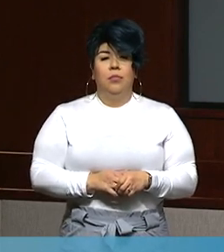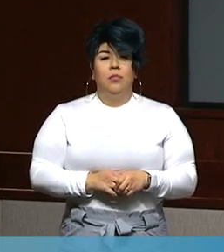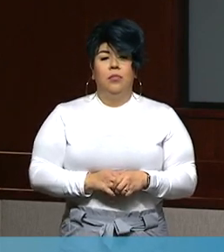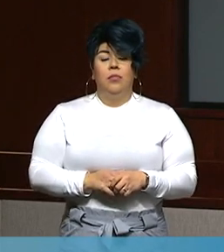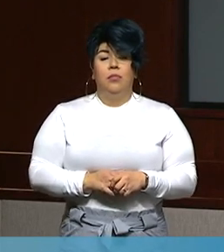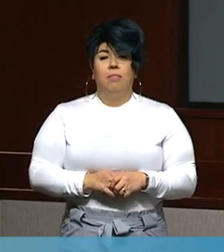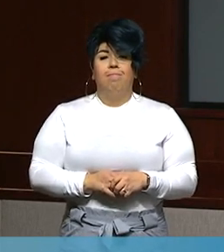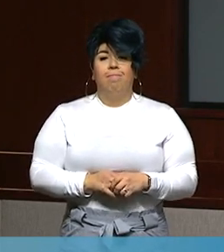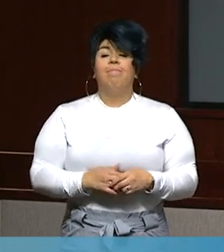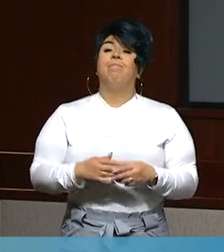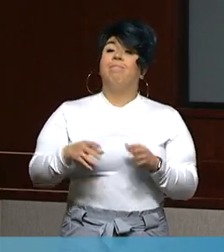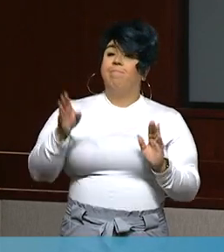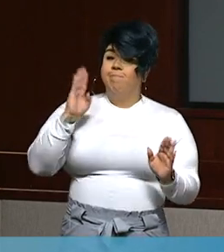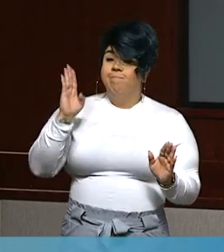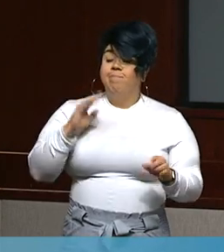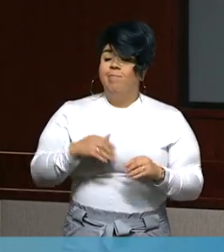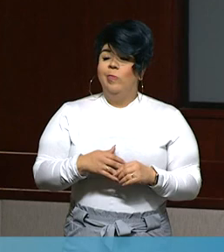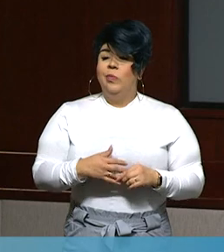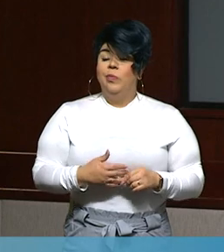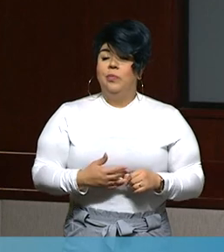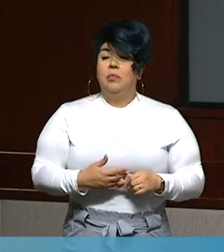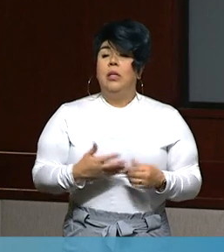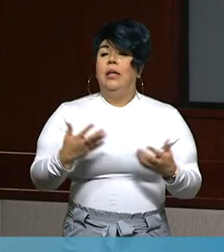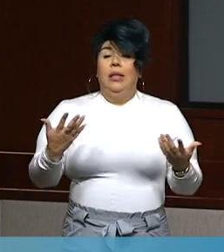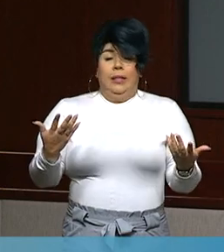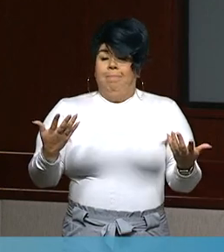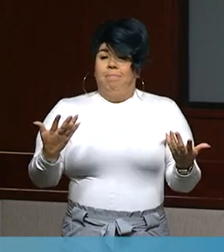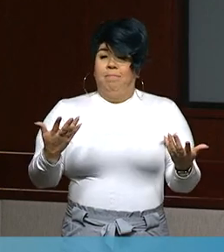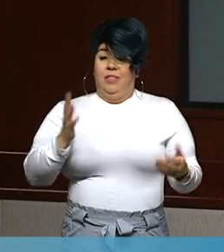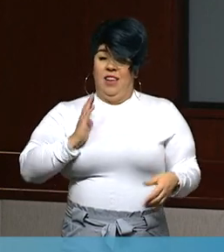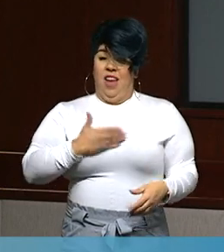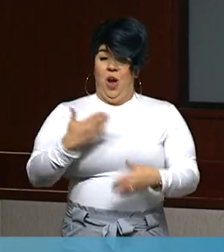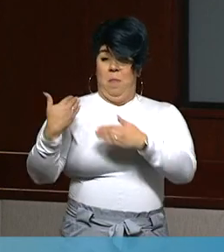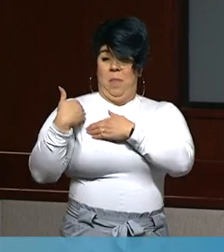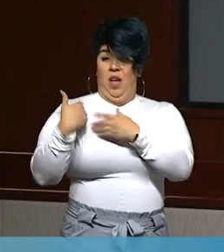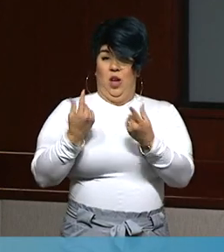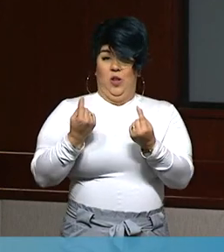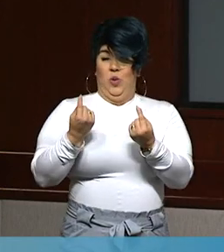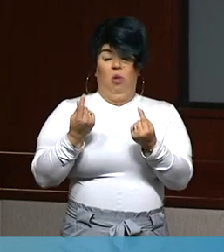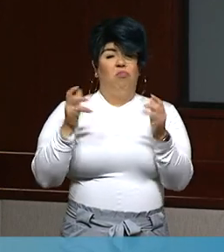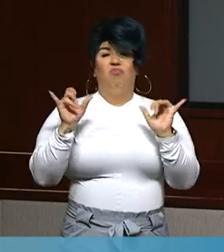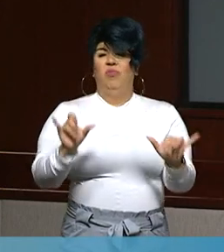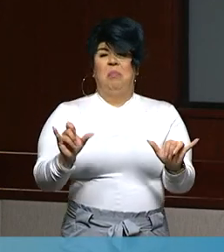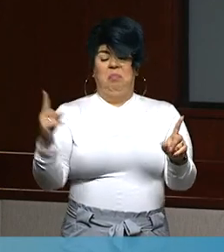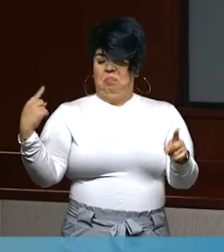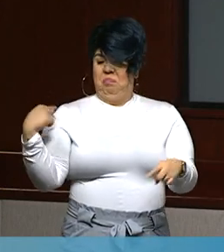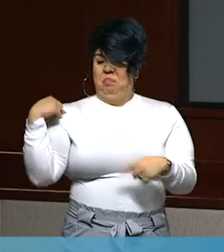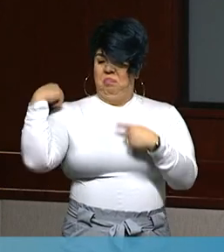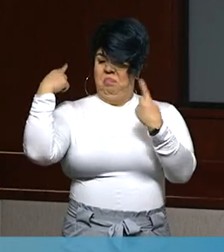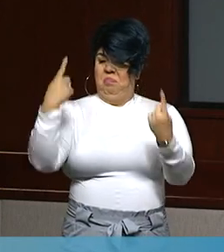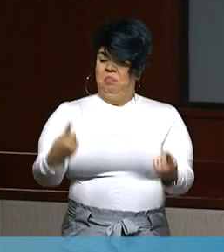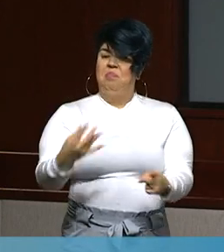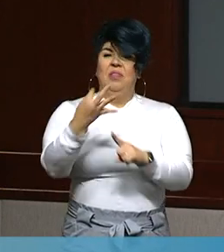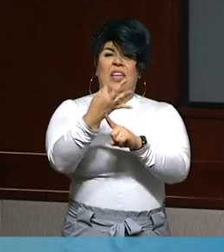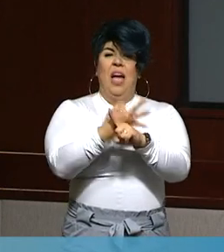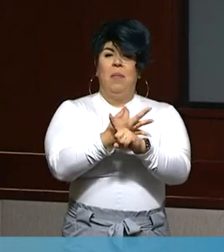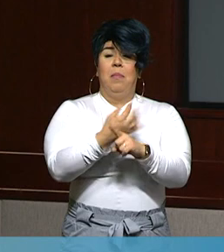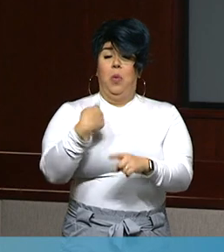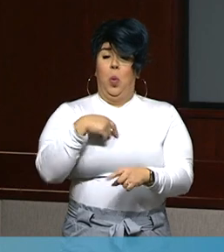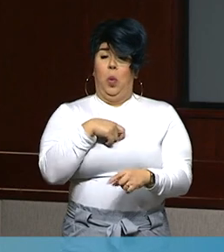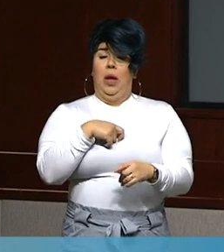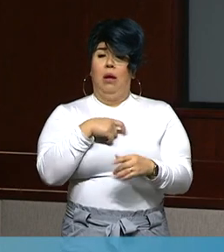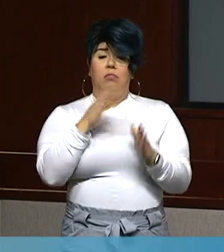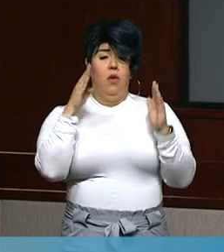Hi. We play the same role that we've played the last nine months, which is a focus on education,